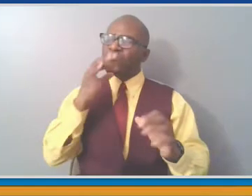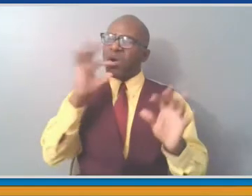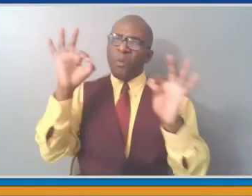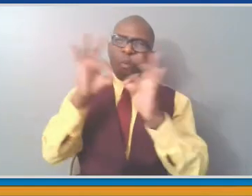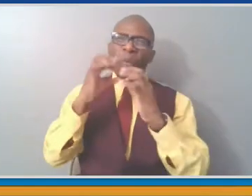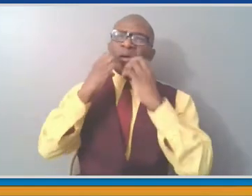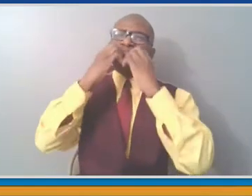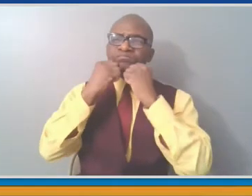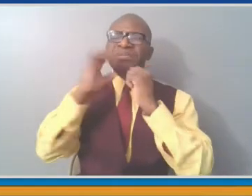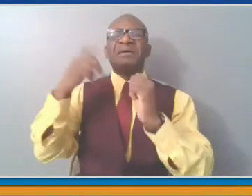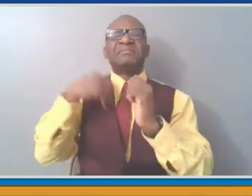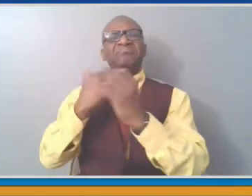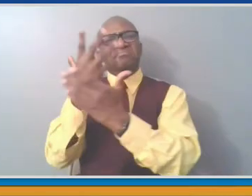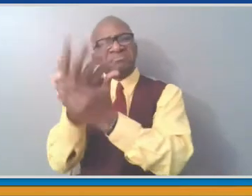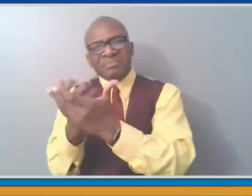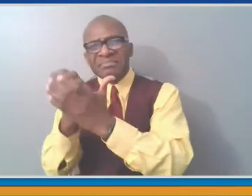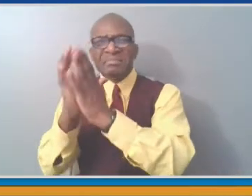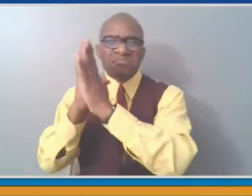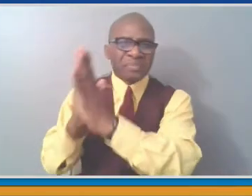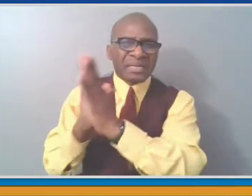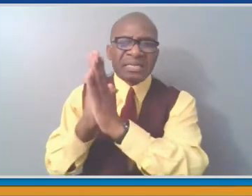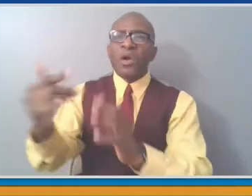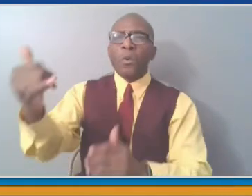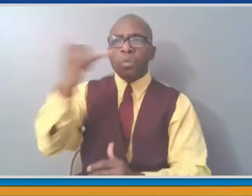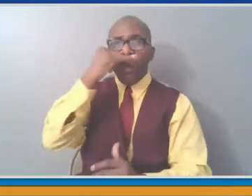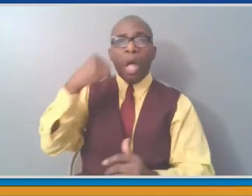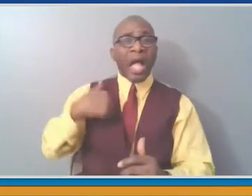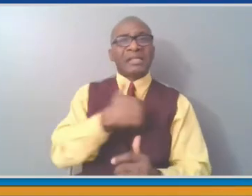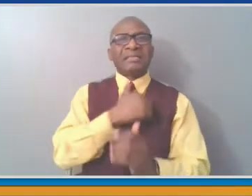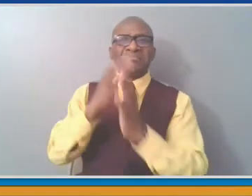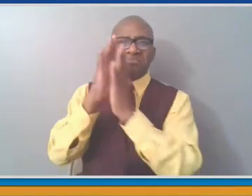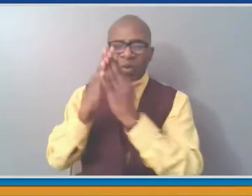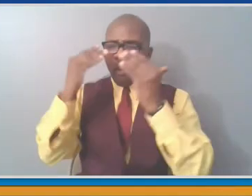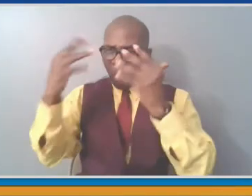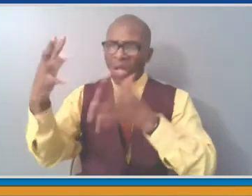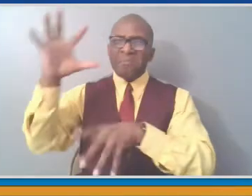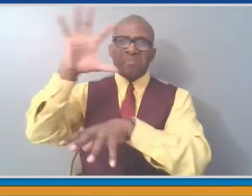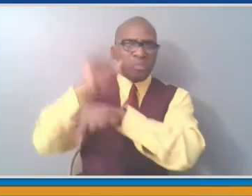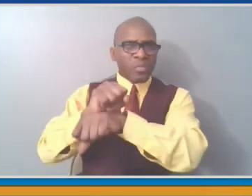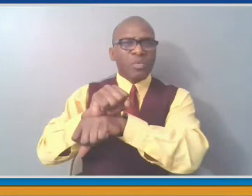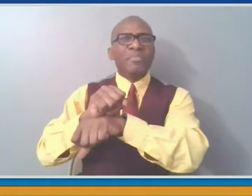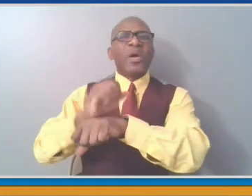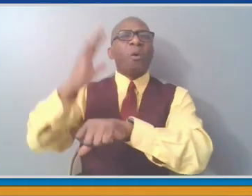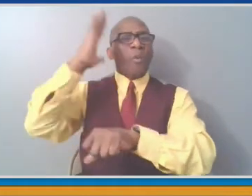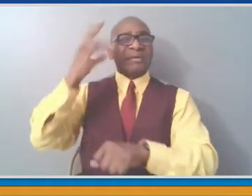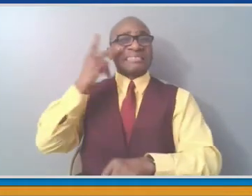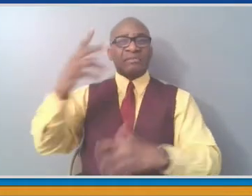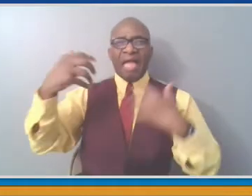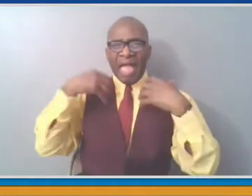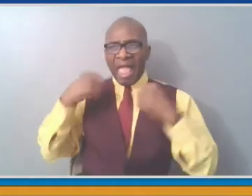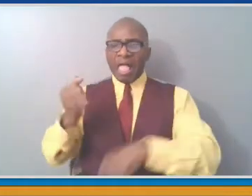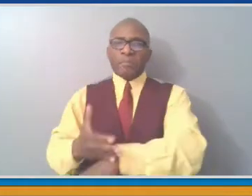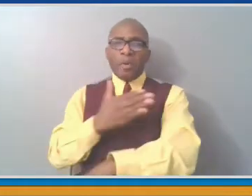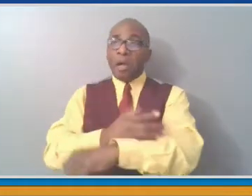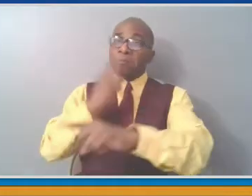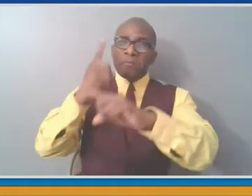vacunense para que todos podamos estar bien de salud. Muchísimas gracias. Thank you again. Thank you, Marla.